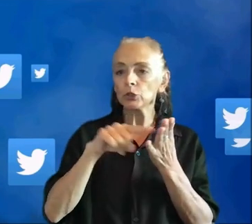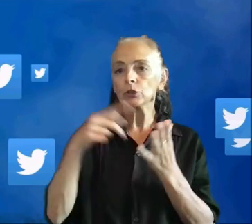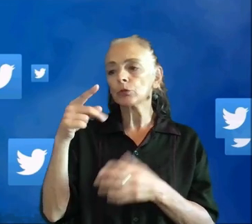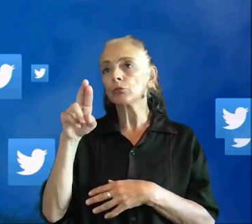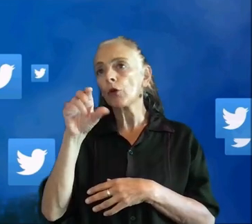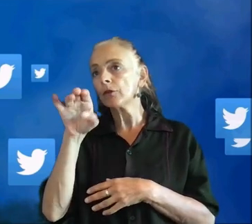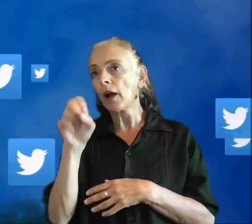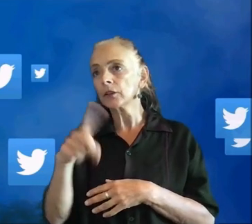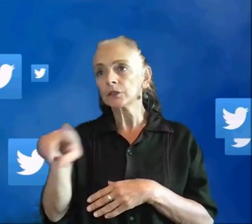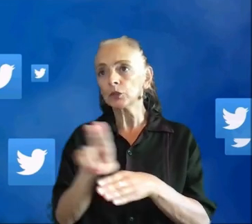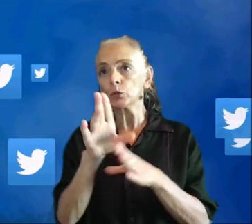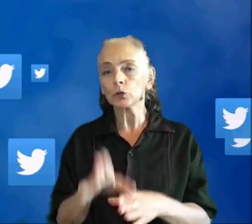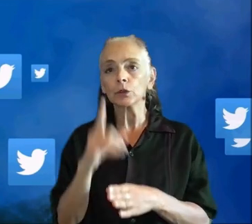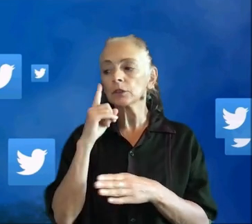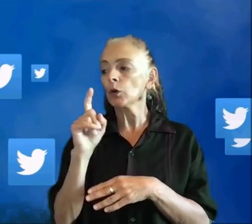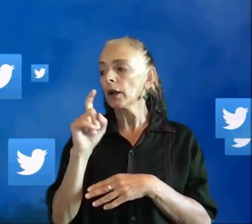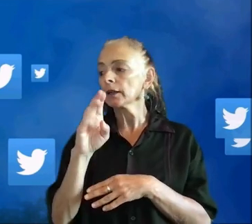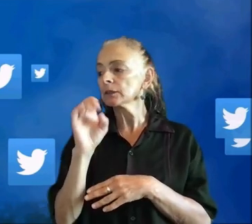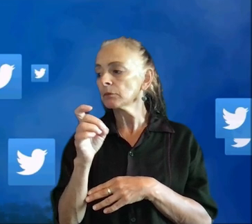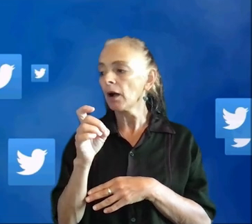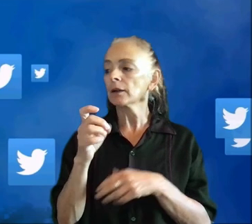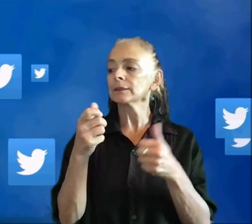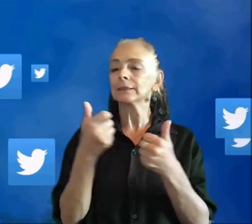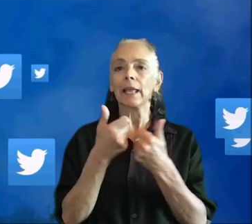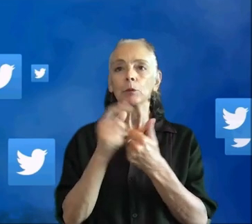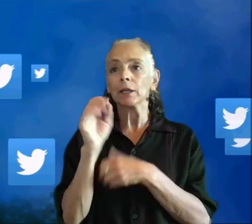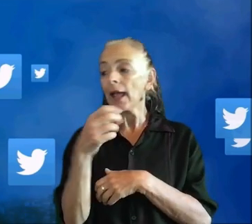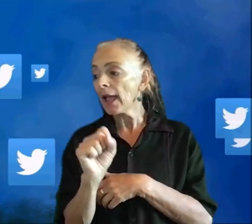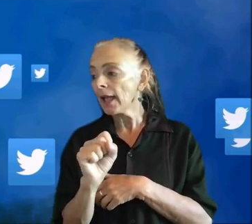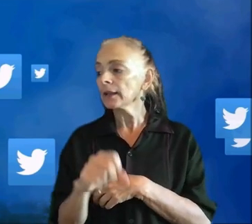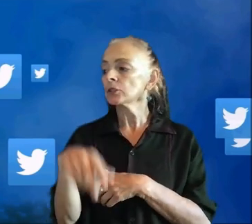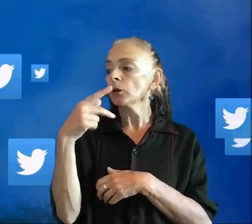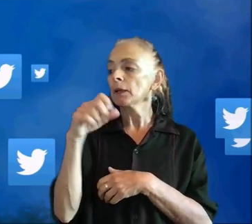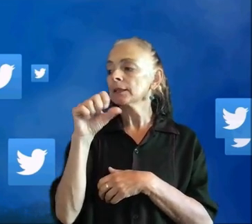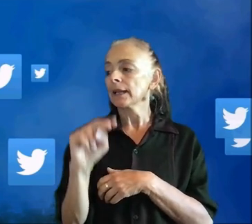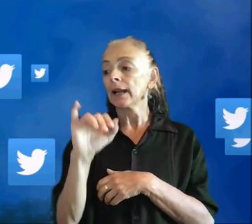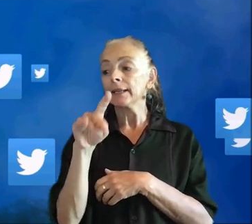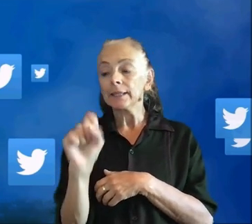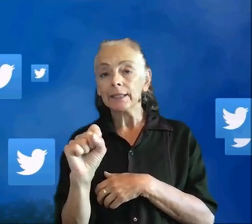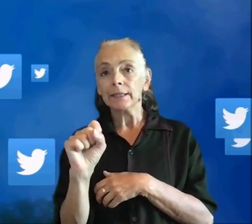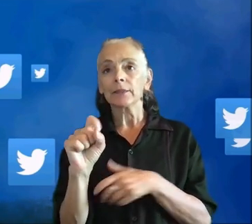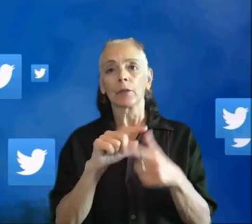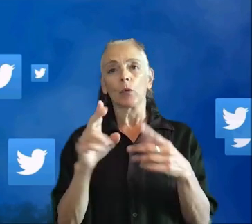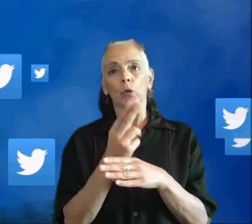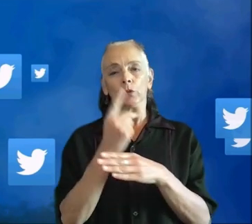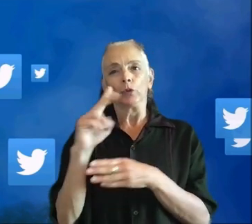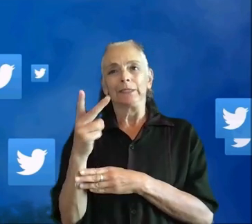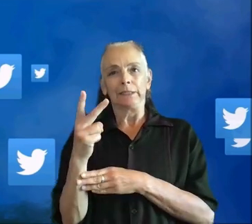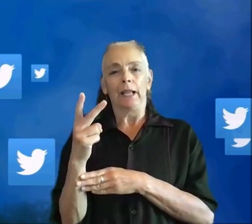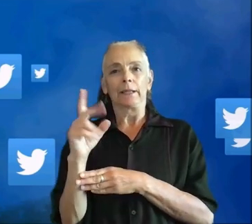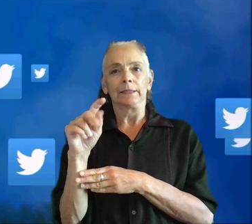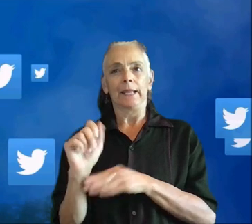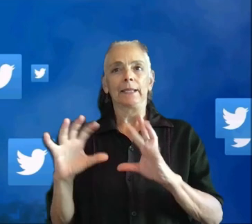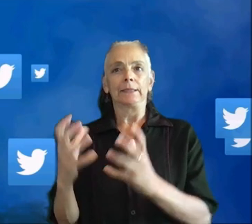users for Xbox GameAttacks or PlayStation Network IDs, which we then used for our second dataset to